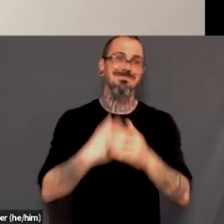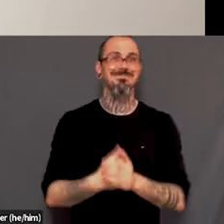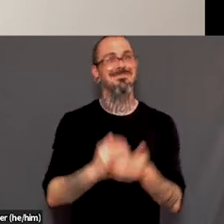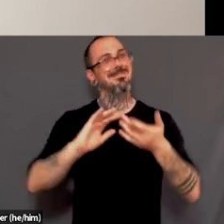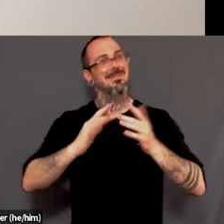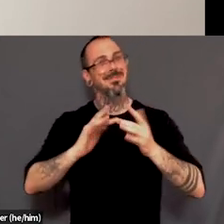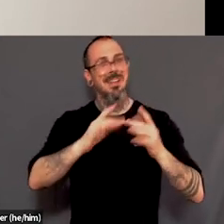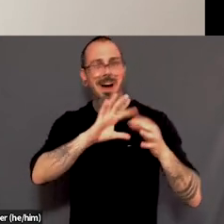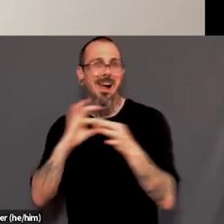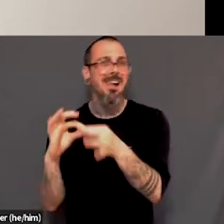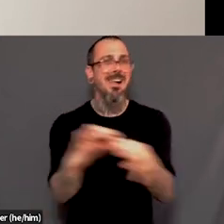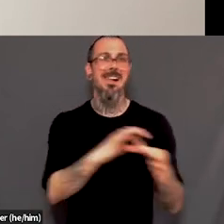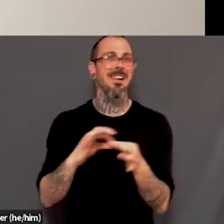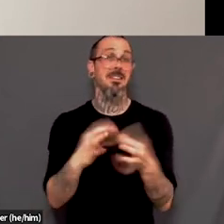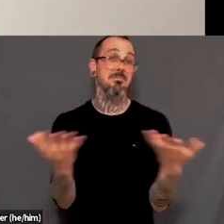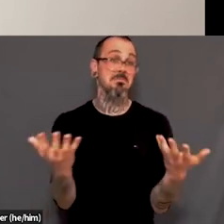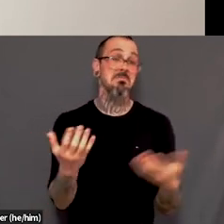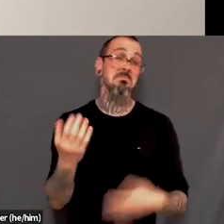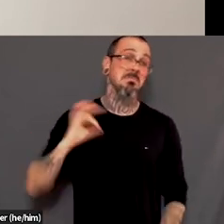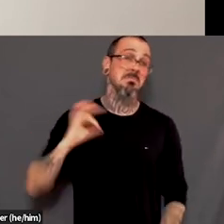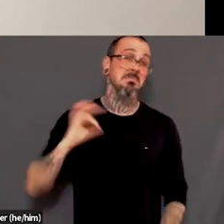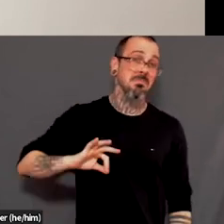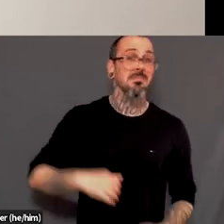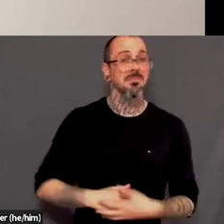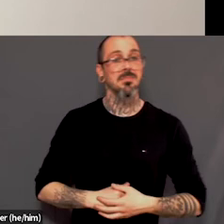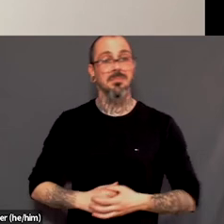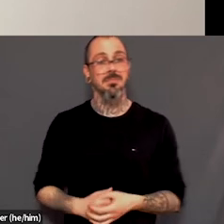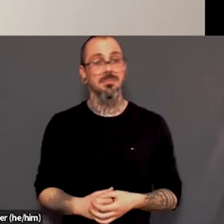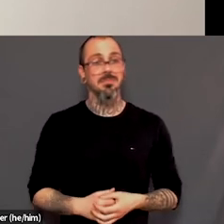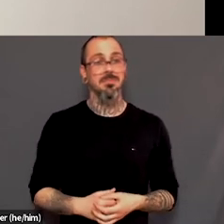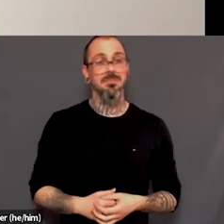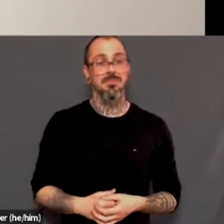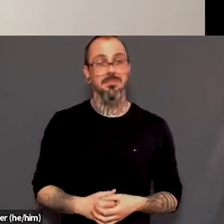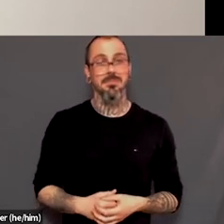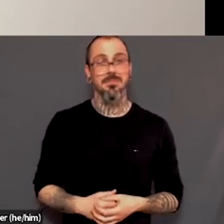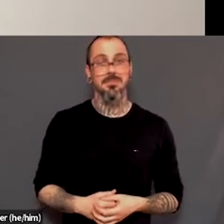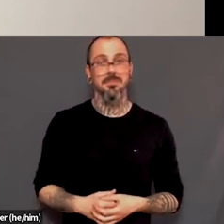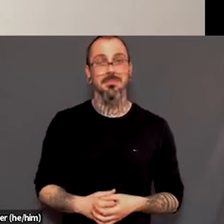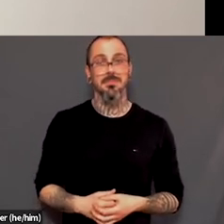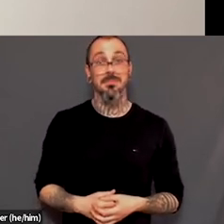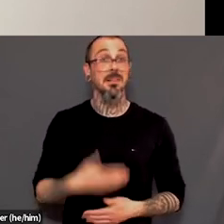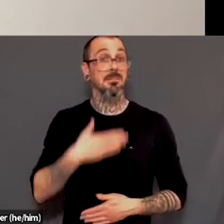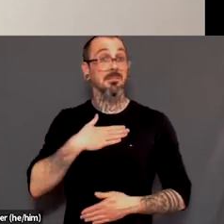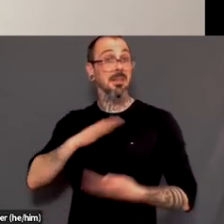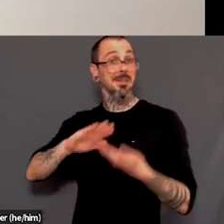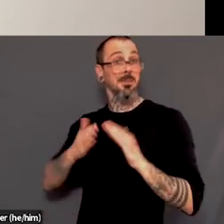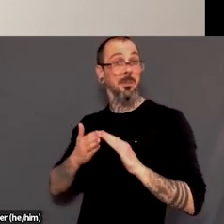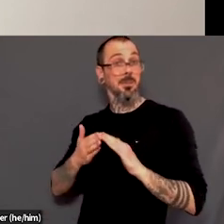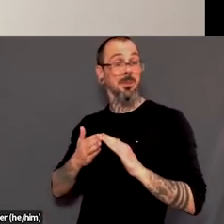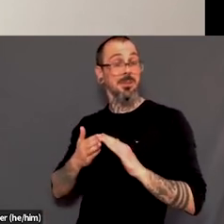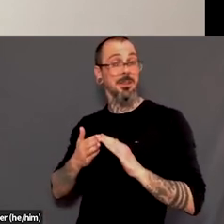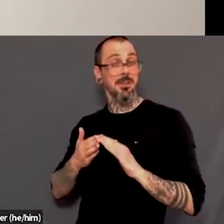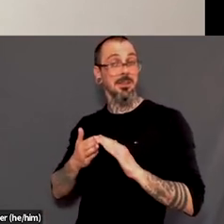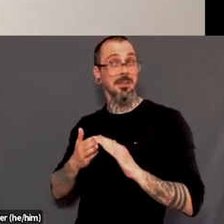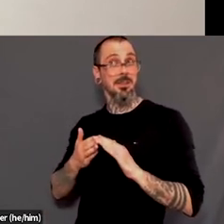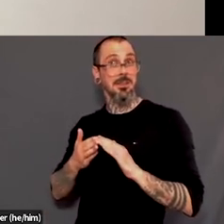think I I've enjoyed seeing how much that's happened in my community or the communities I'm part of across the